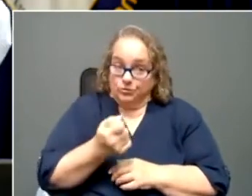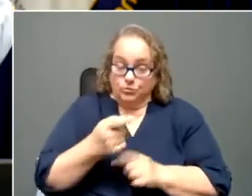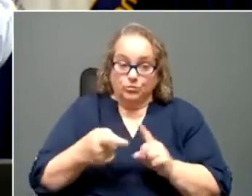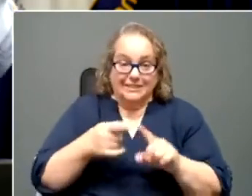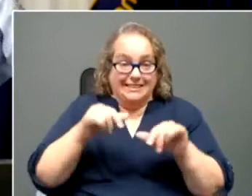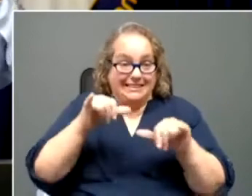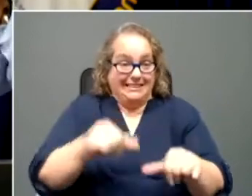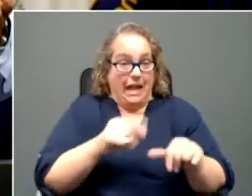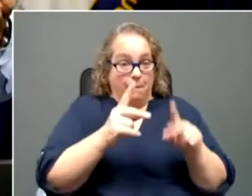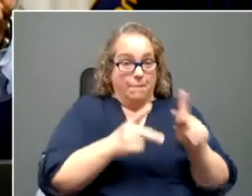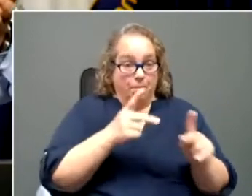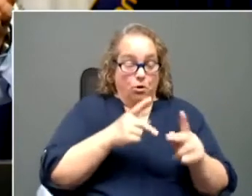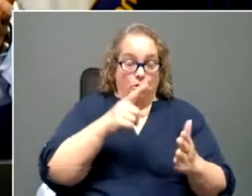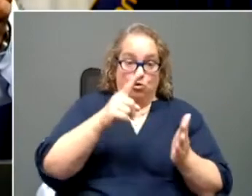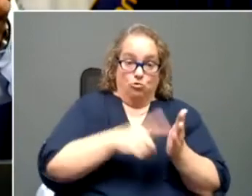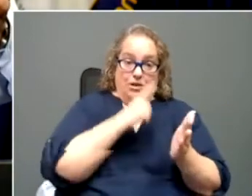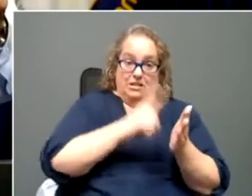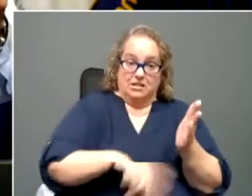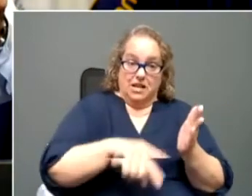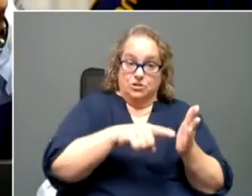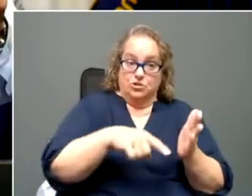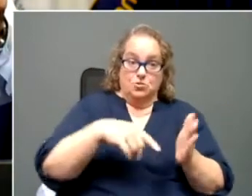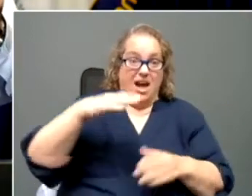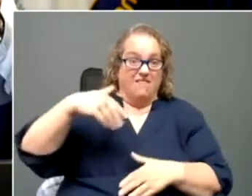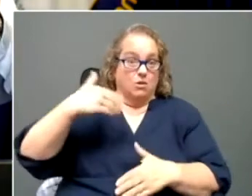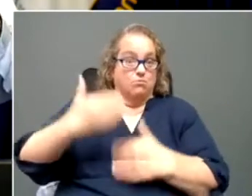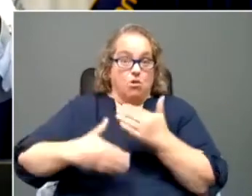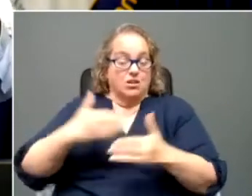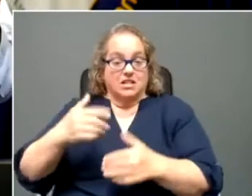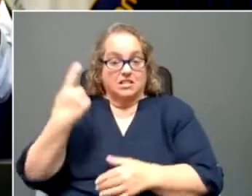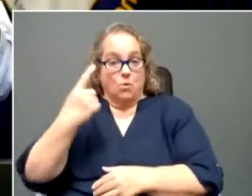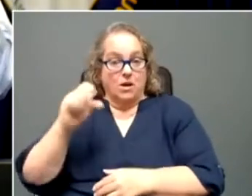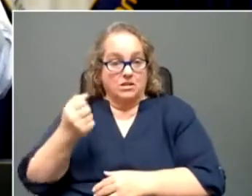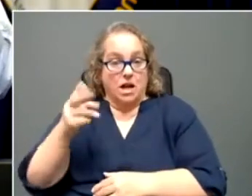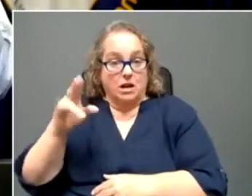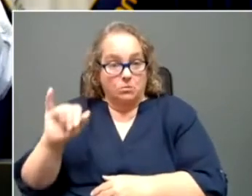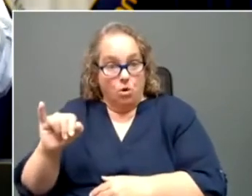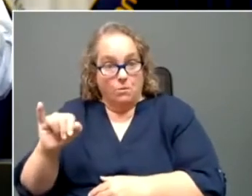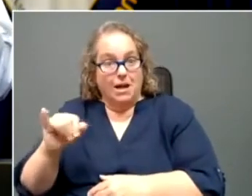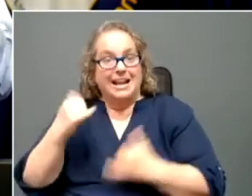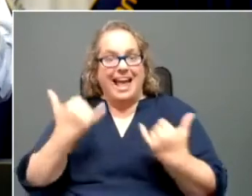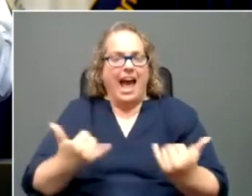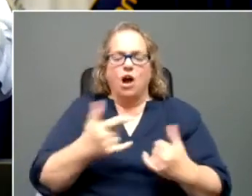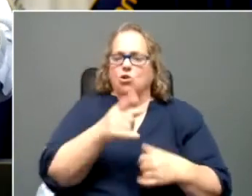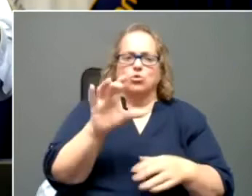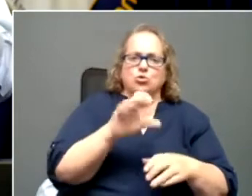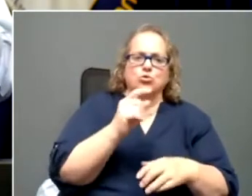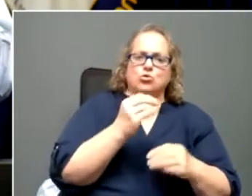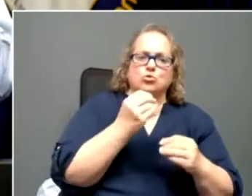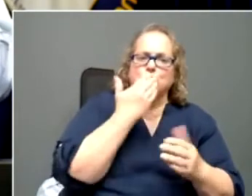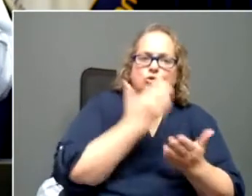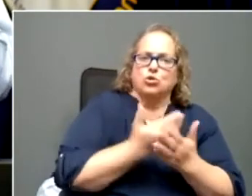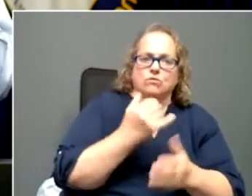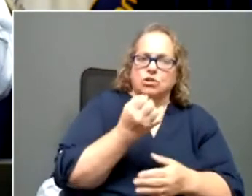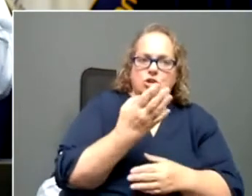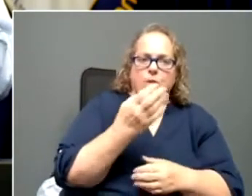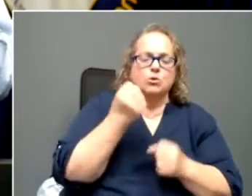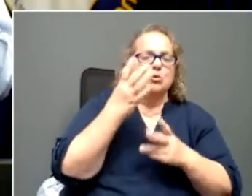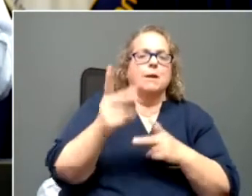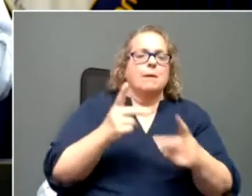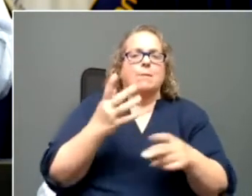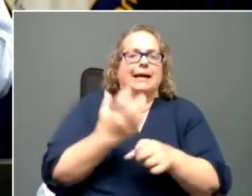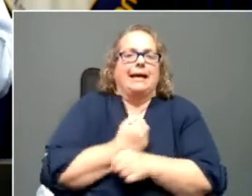you claiming you haven't processed anybody's unemployment and you've done too good of a job and too many people are getting unemployment. And sometimes